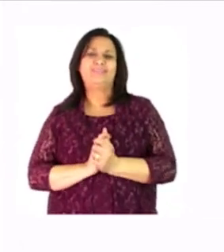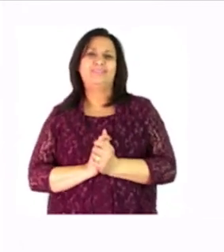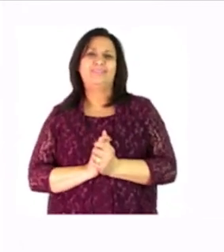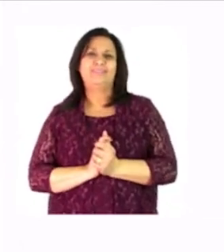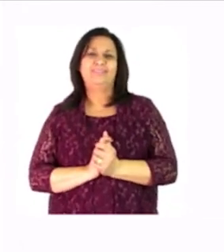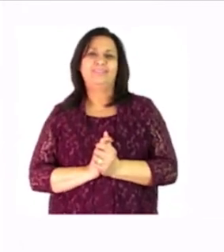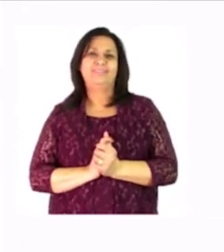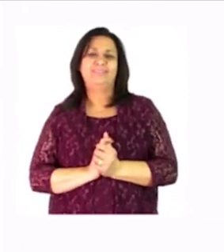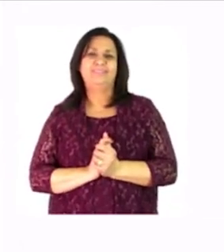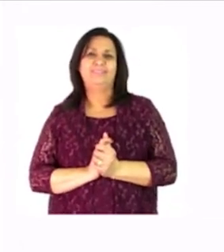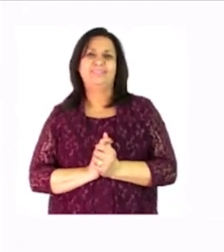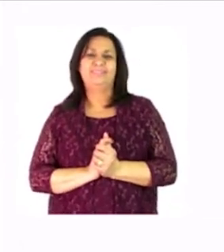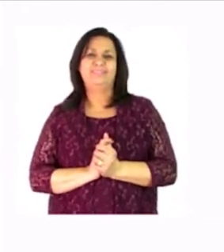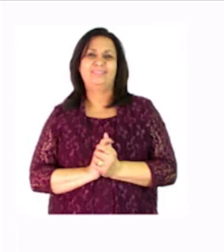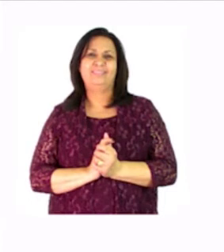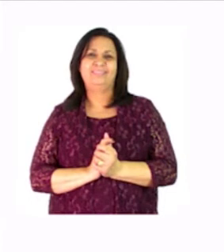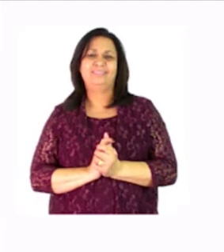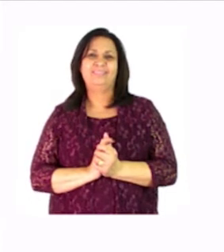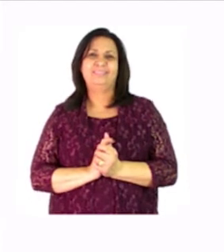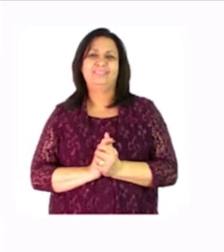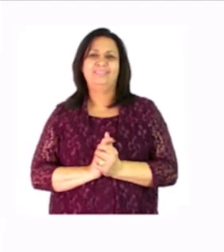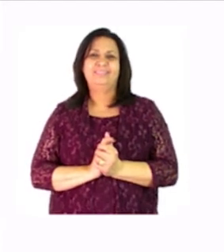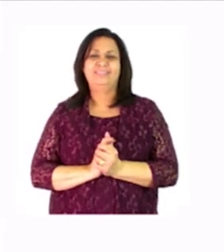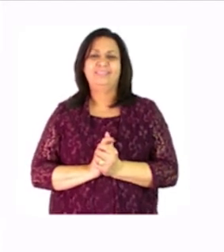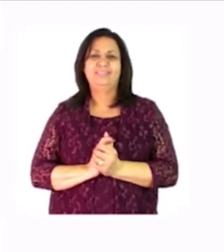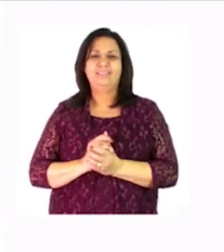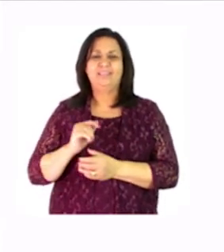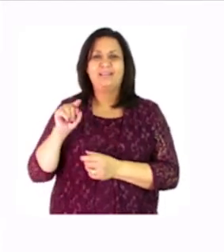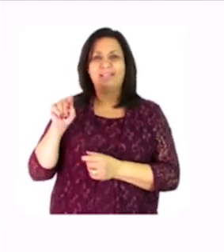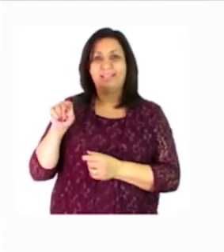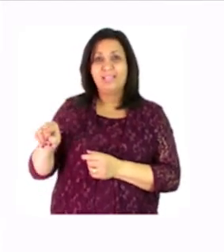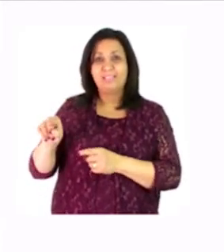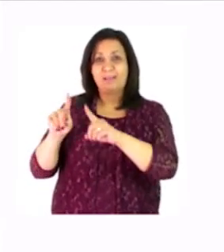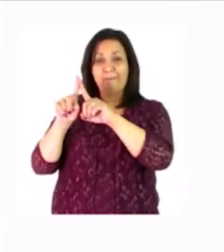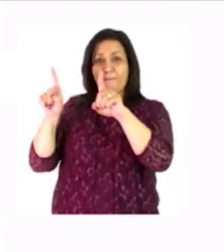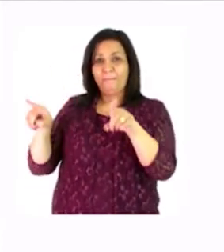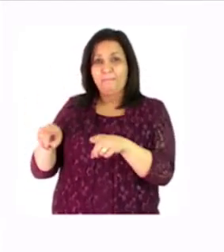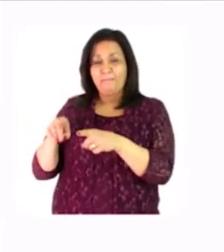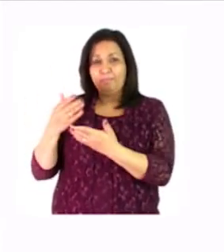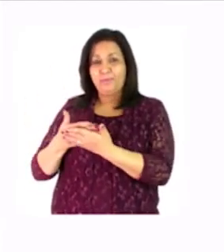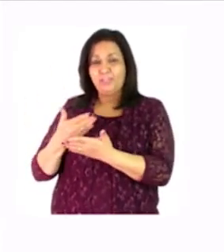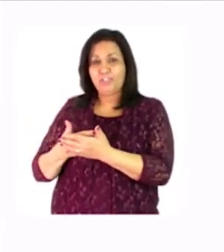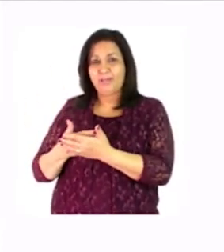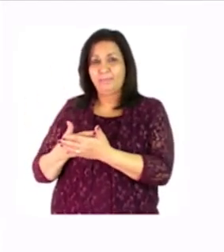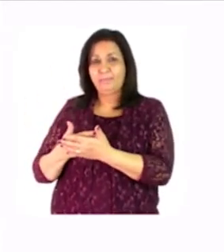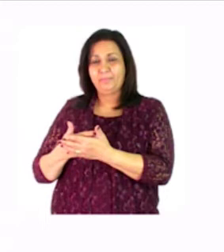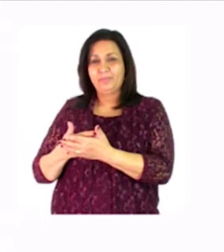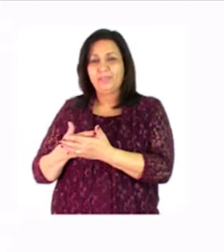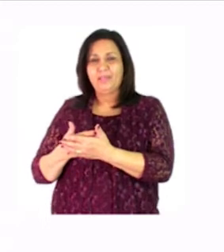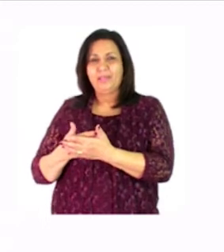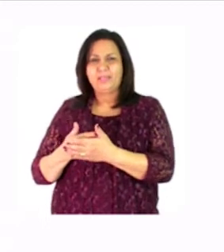these days because of the covet 19 let's look at the next picture just below it